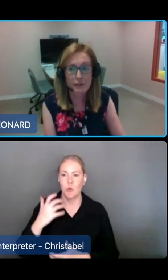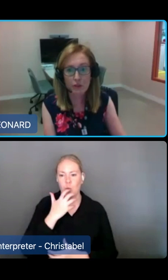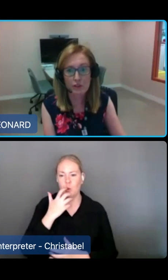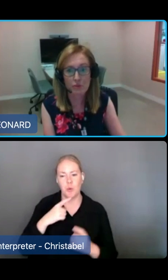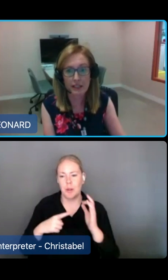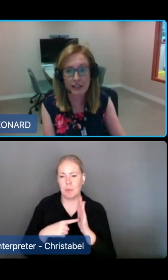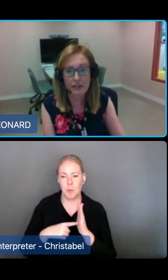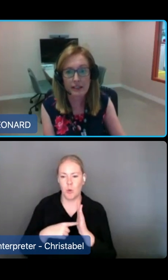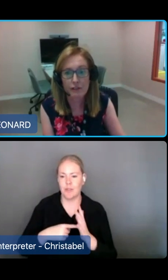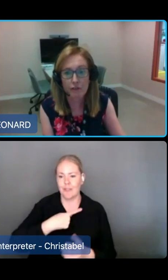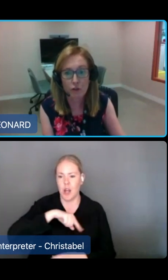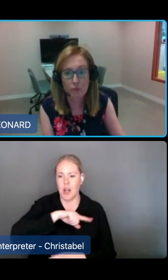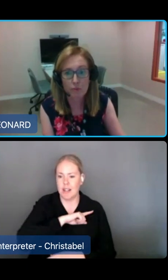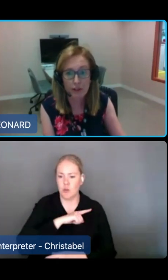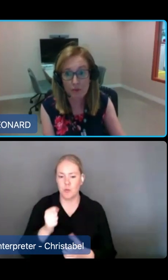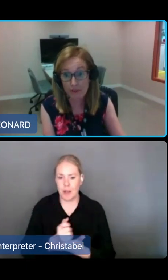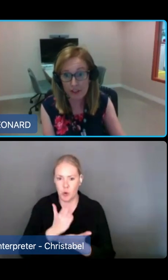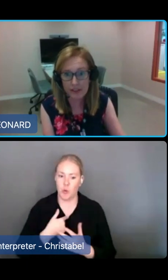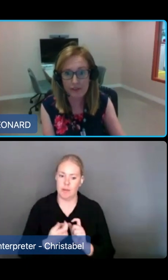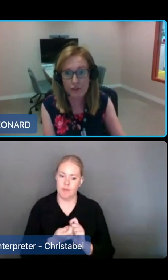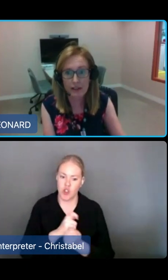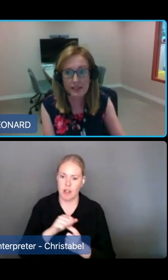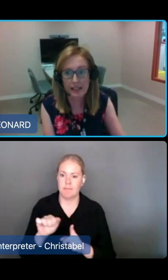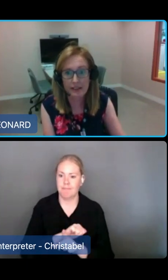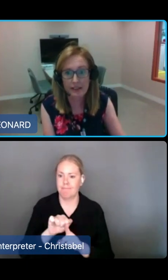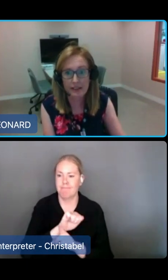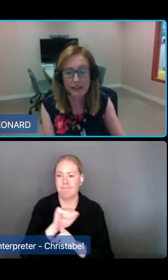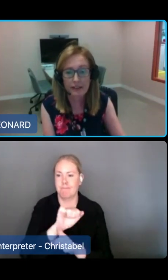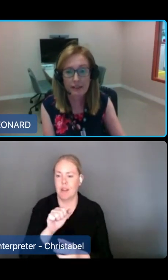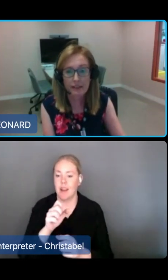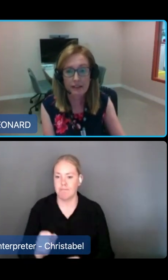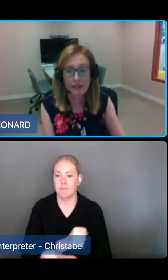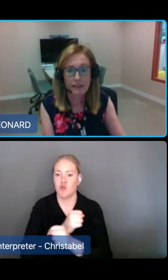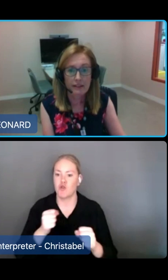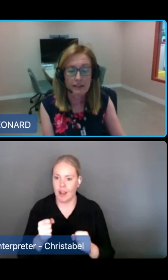received through consultation has informed further revisions of the draft standards.